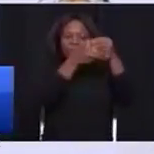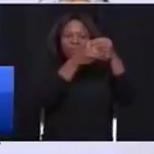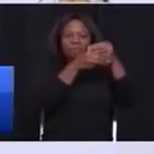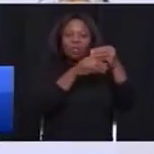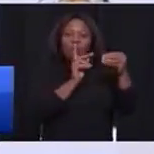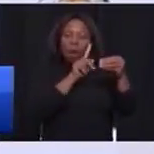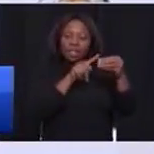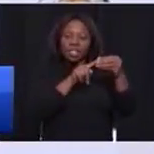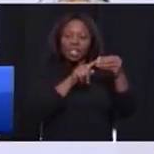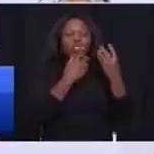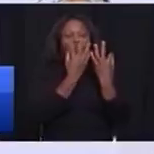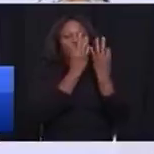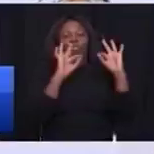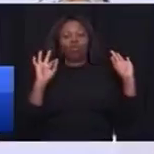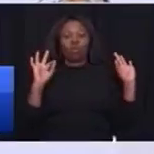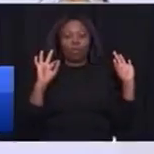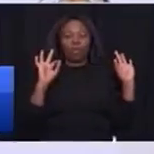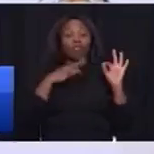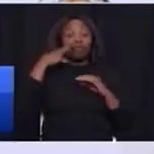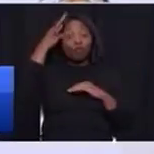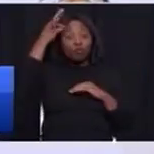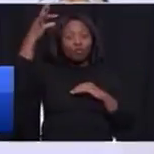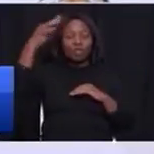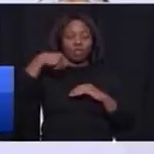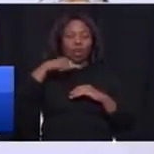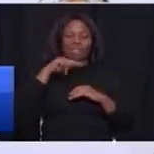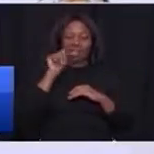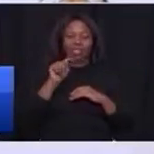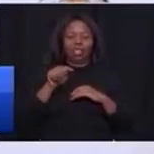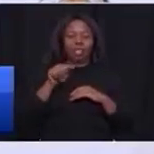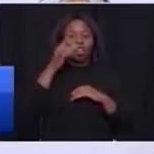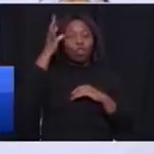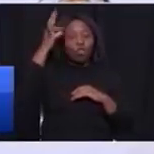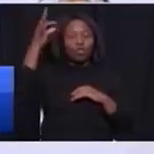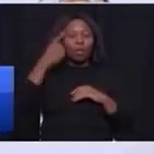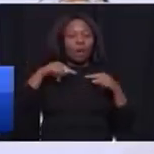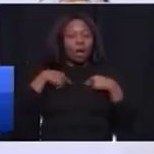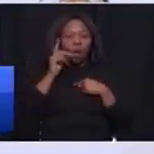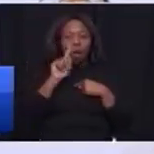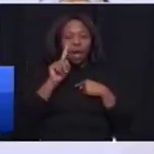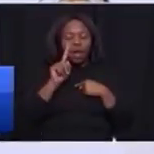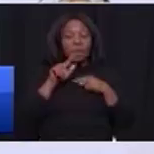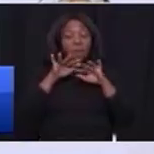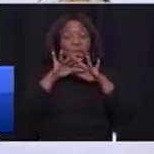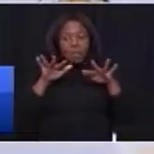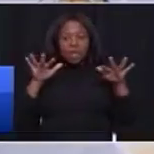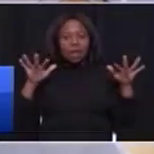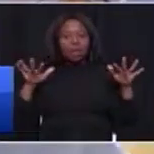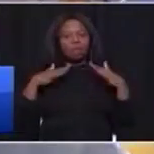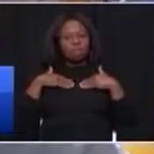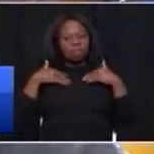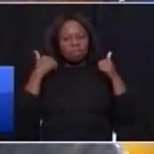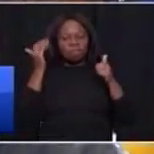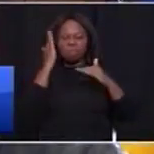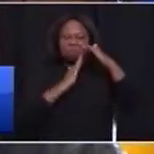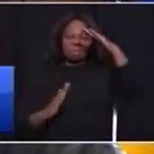our dream is to ensure that the well-being of our people take preeminence over